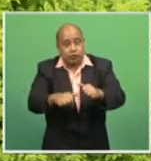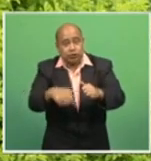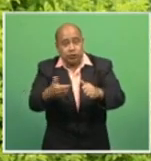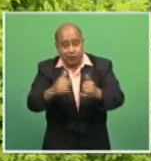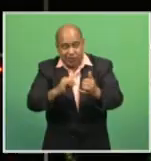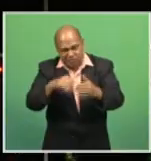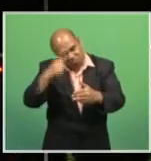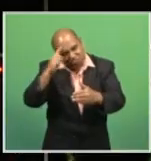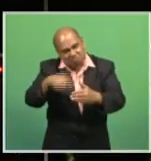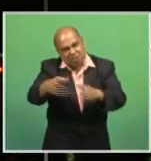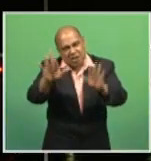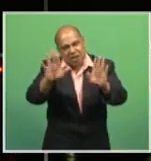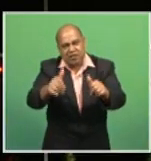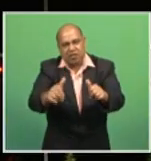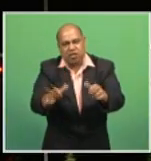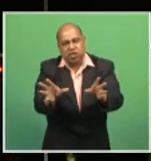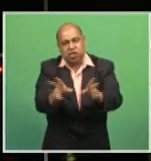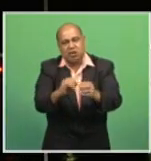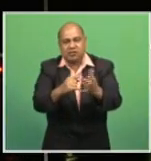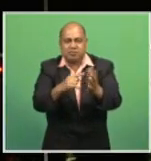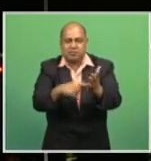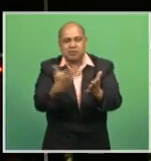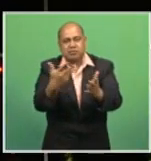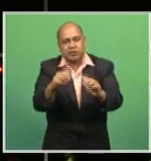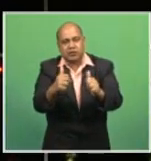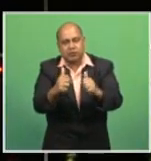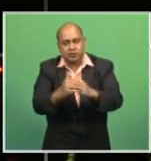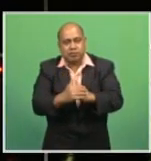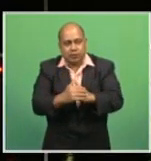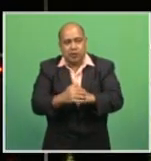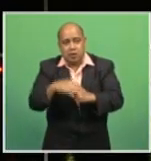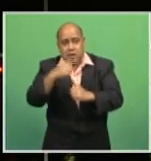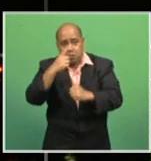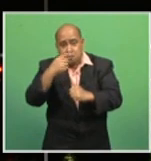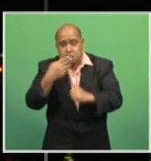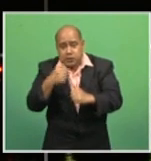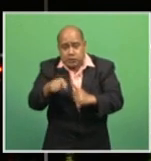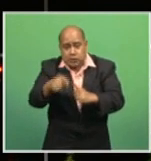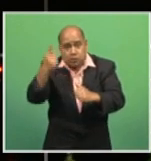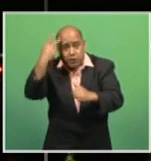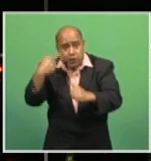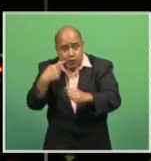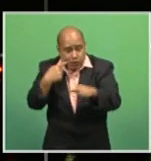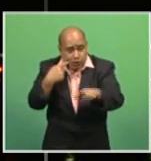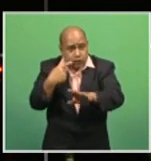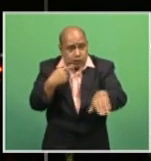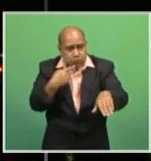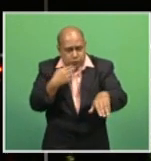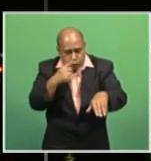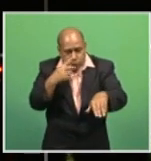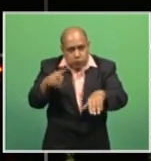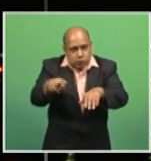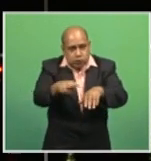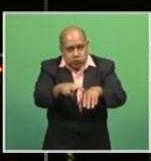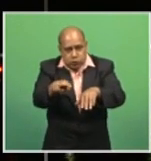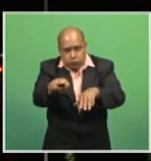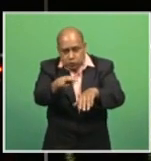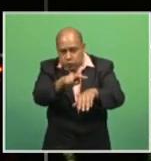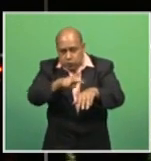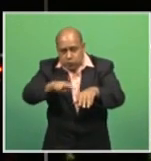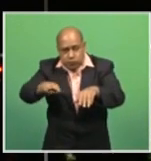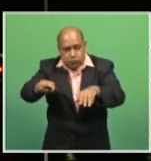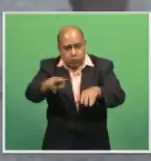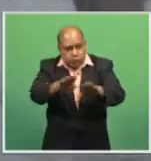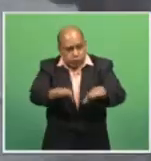FBC News. Parents are being urged to be extremely vigilant in supervising their children in this rainy weather.